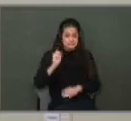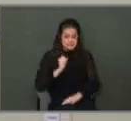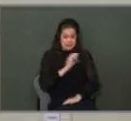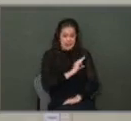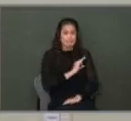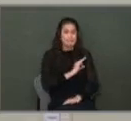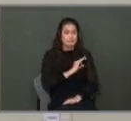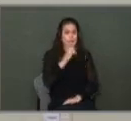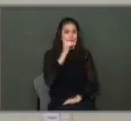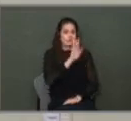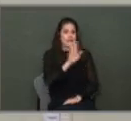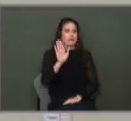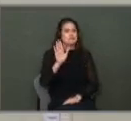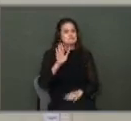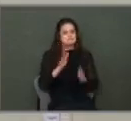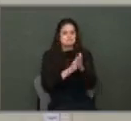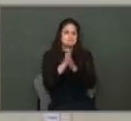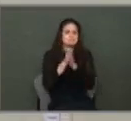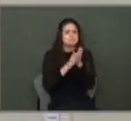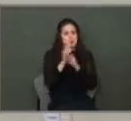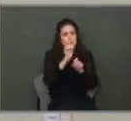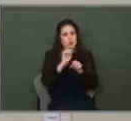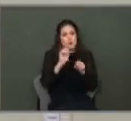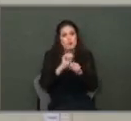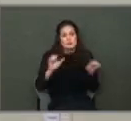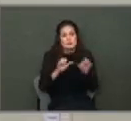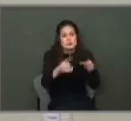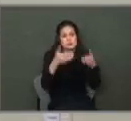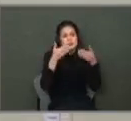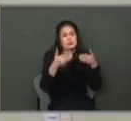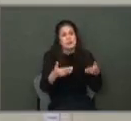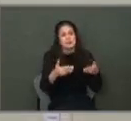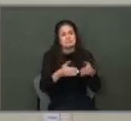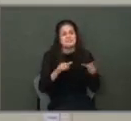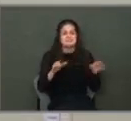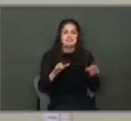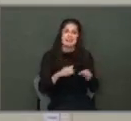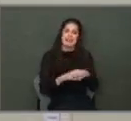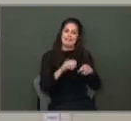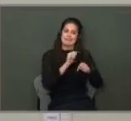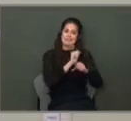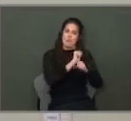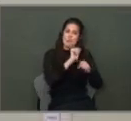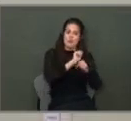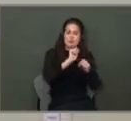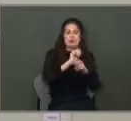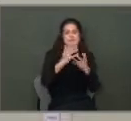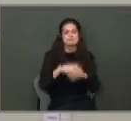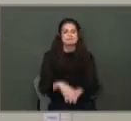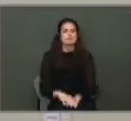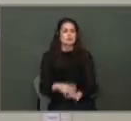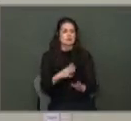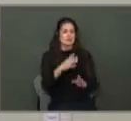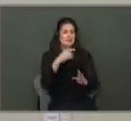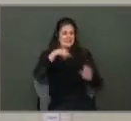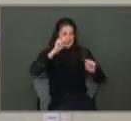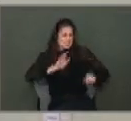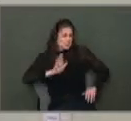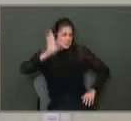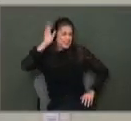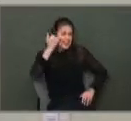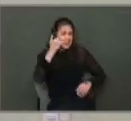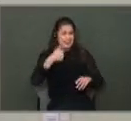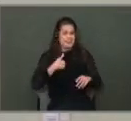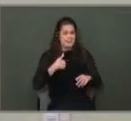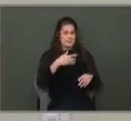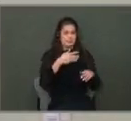their dedication to do good and get things done. That's our mantra. To do good and get things done. Just real quick, can you raise your hand if you're